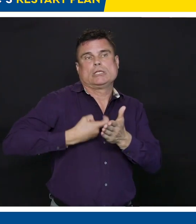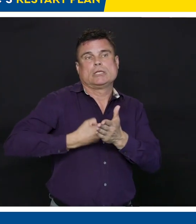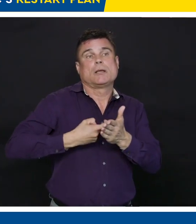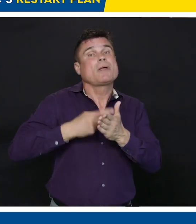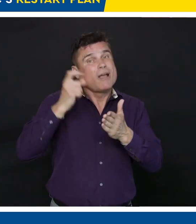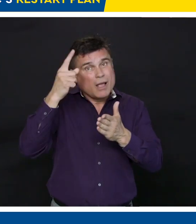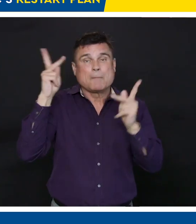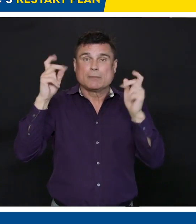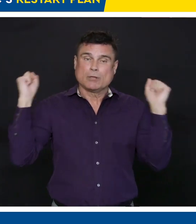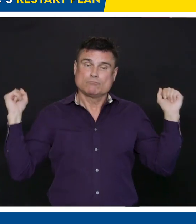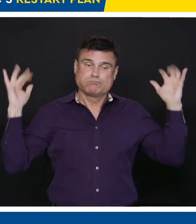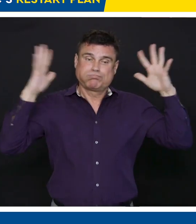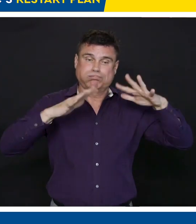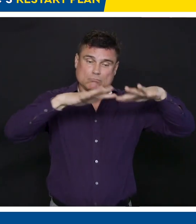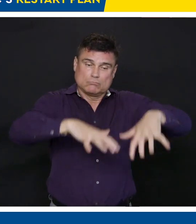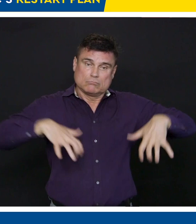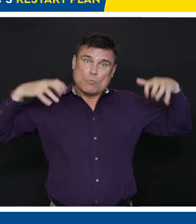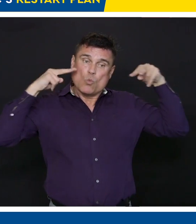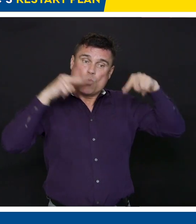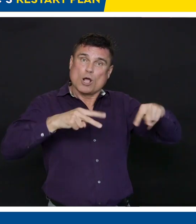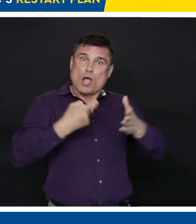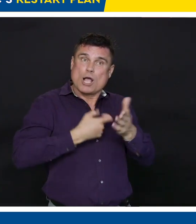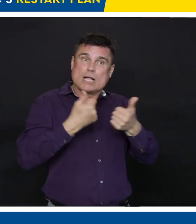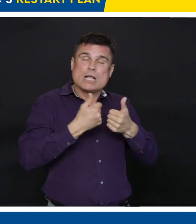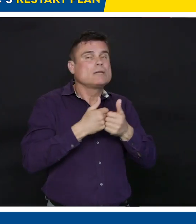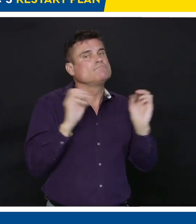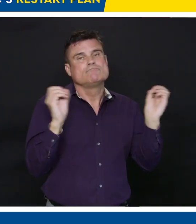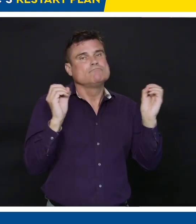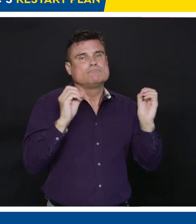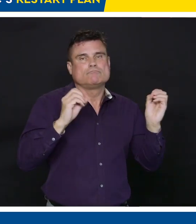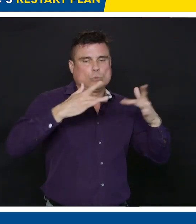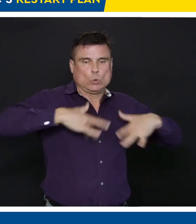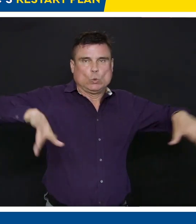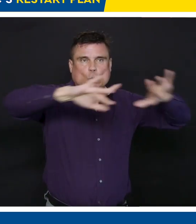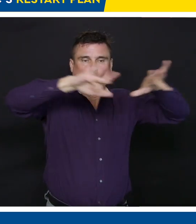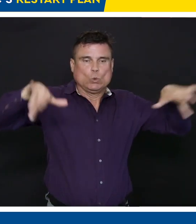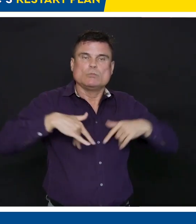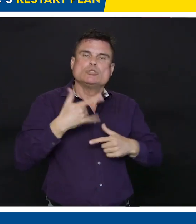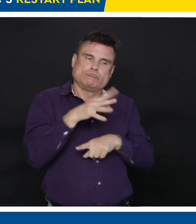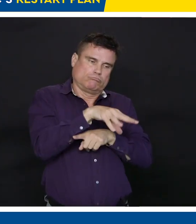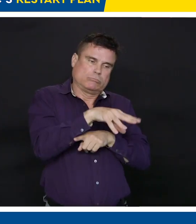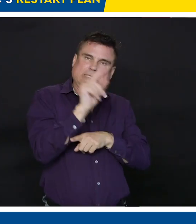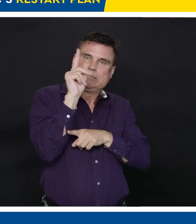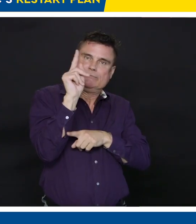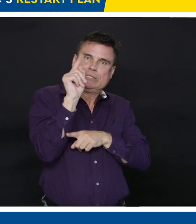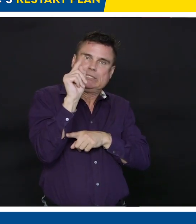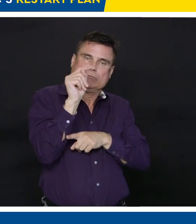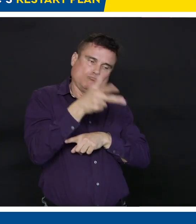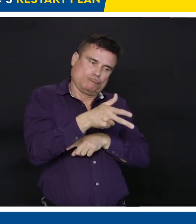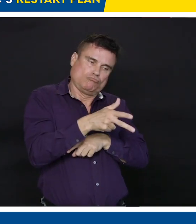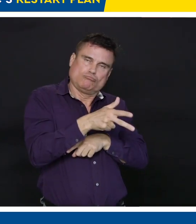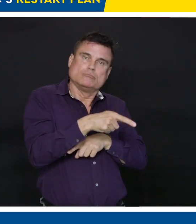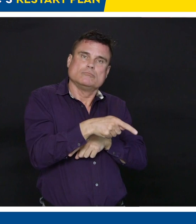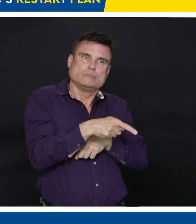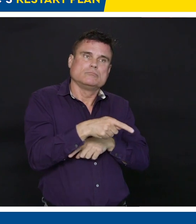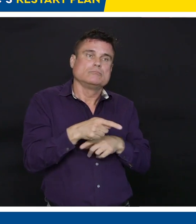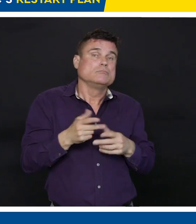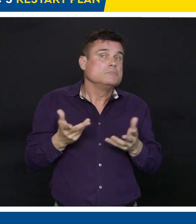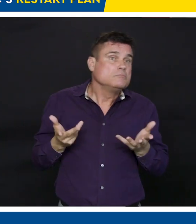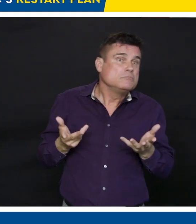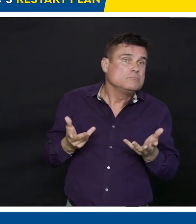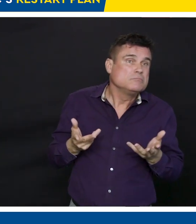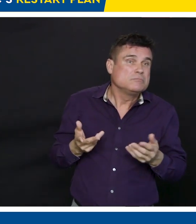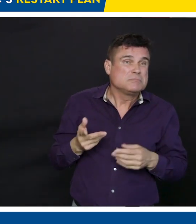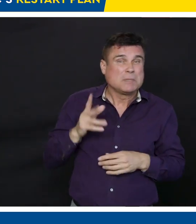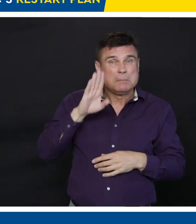played for television. Unfortunately, the BC Lions need to have bums in seats, and I don't see that happening, but